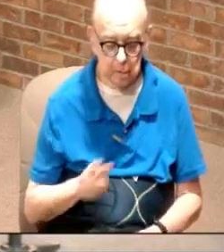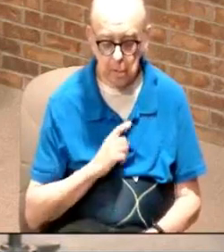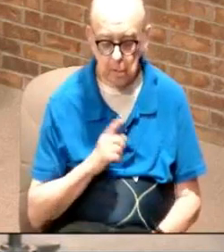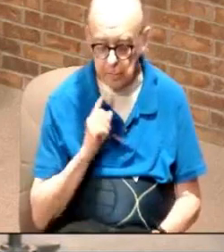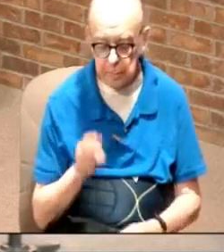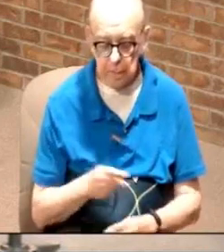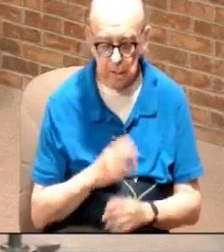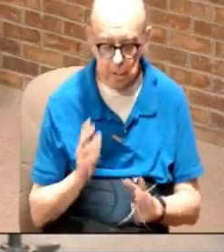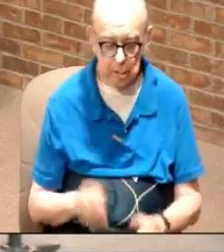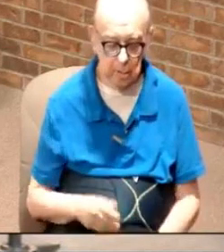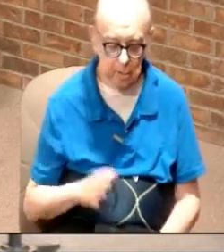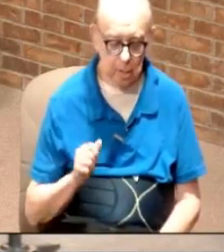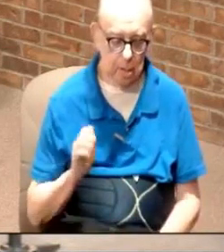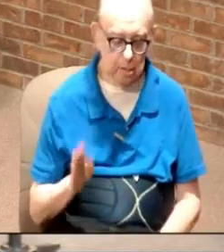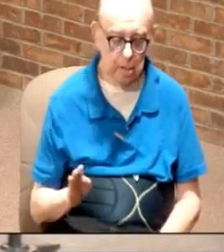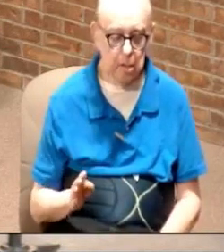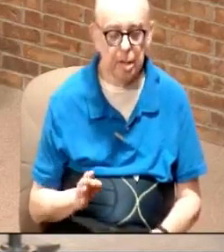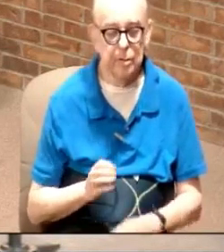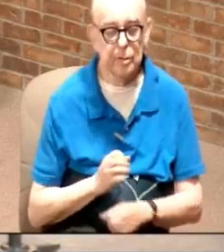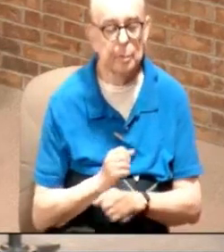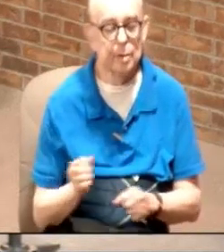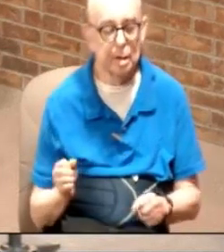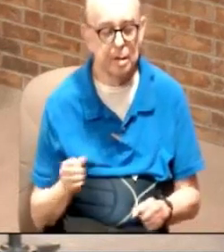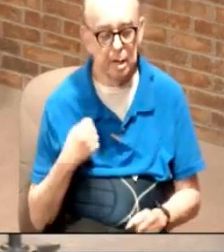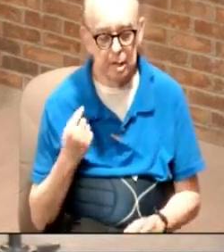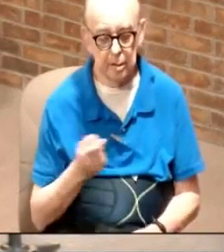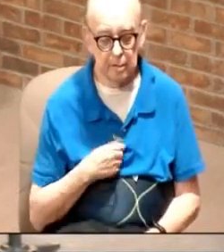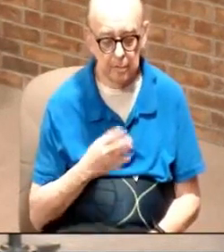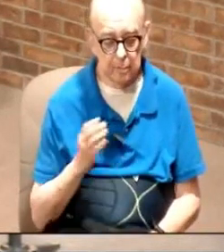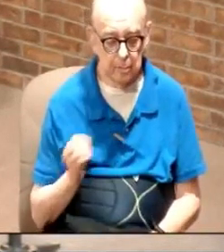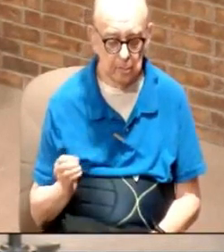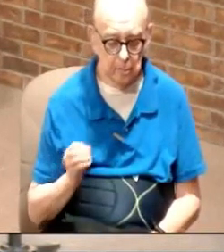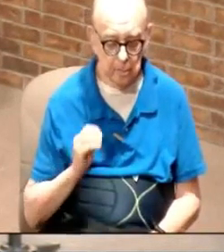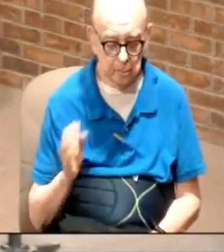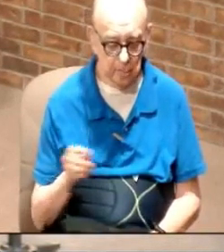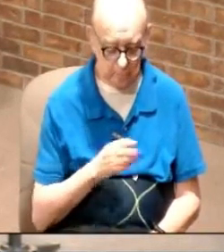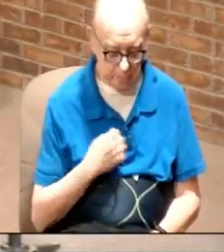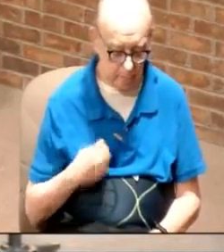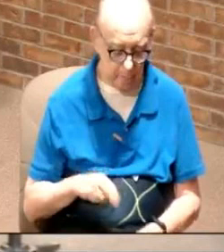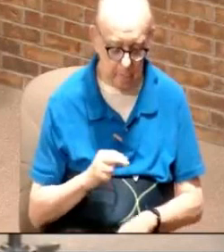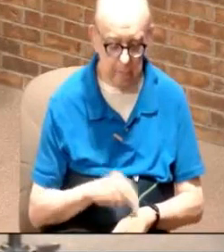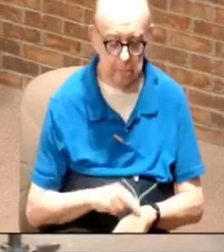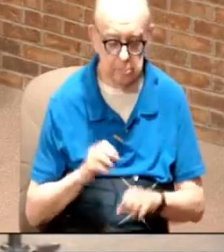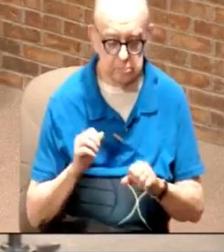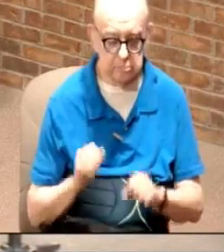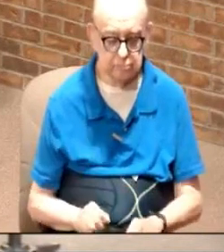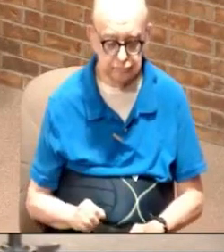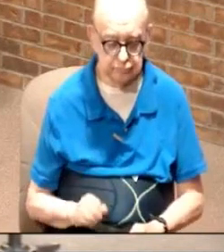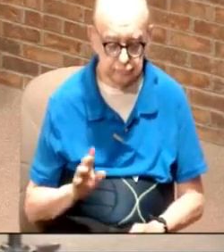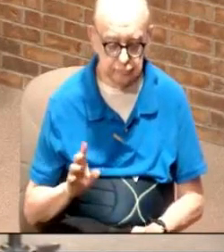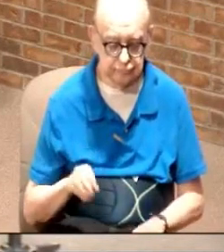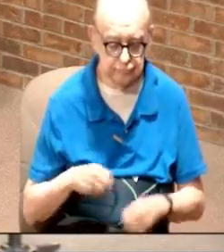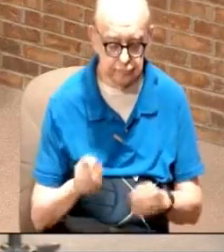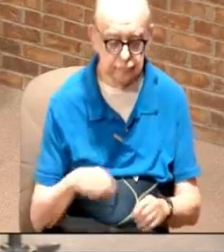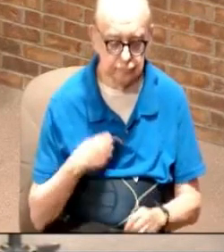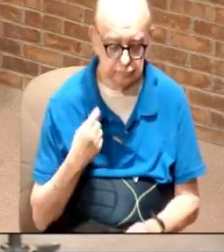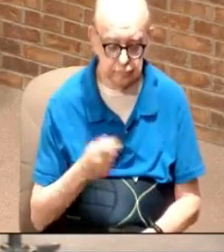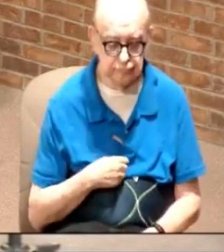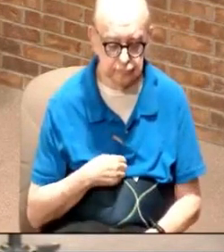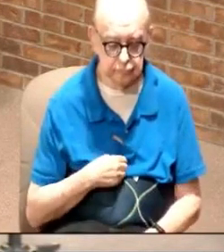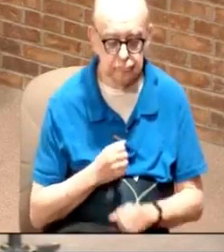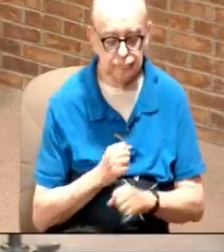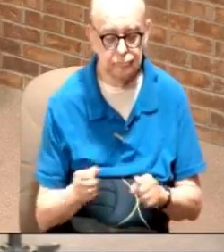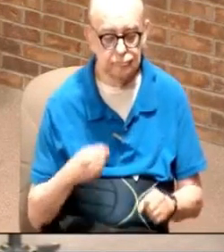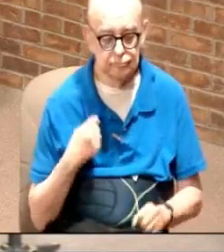shepherd. His job is protection. And so, His supernatural ability that He has given us is to